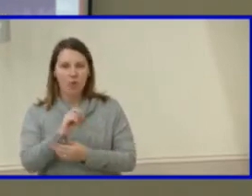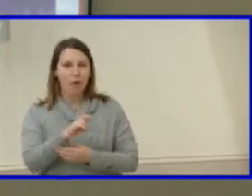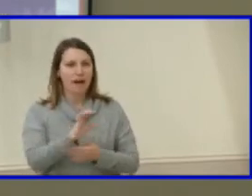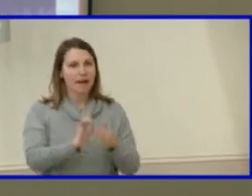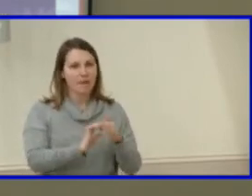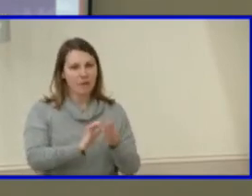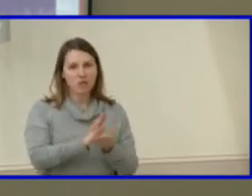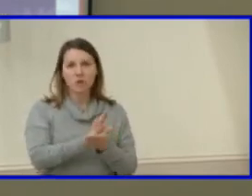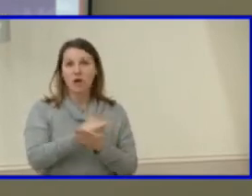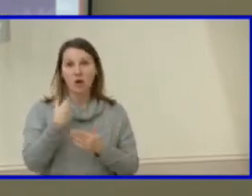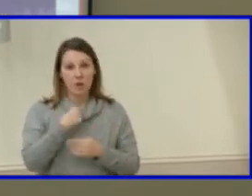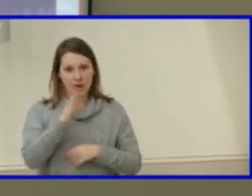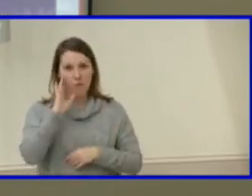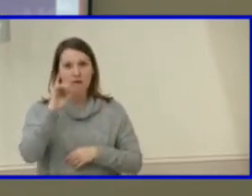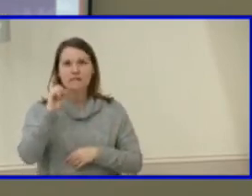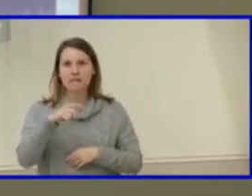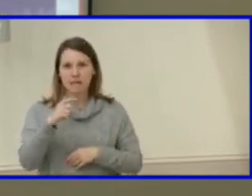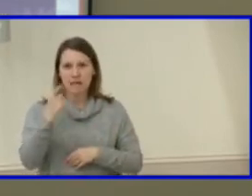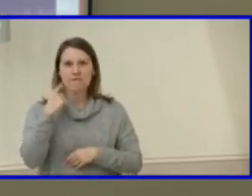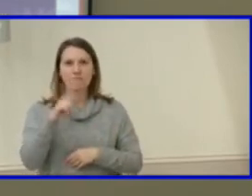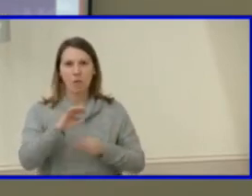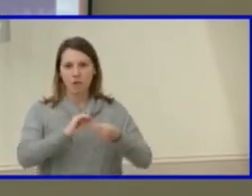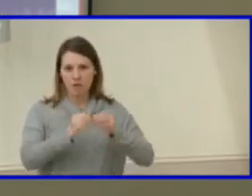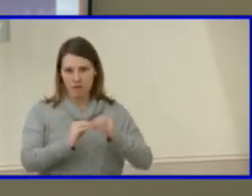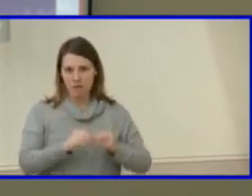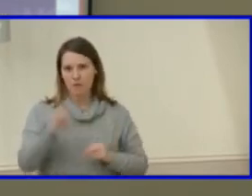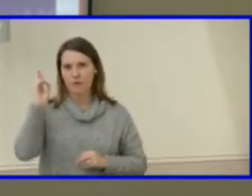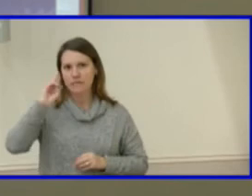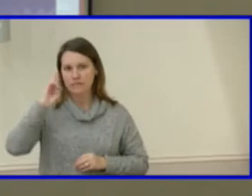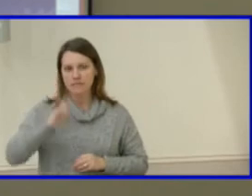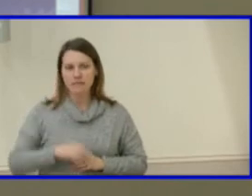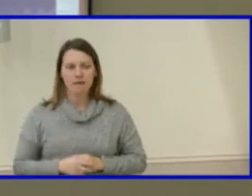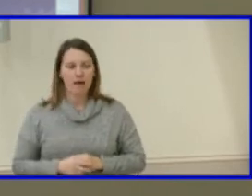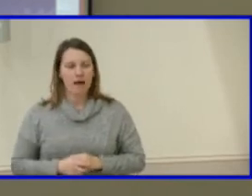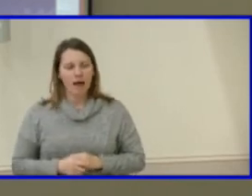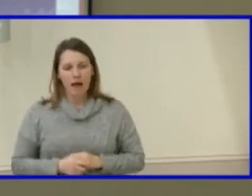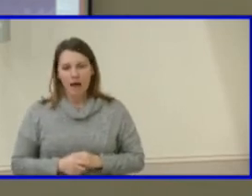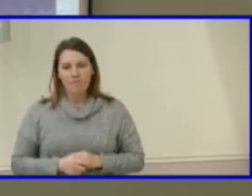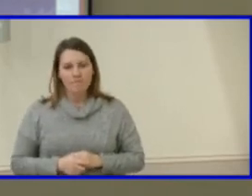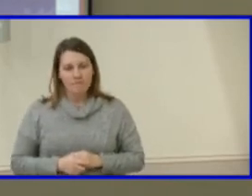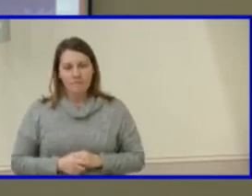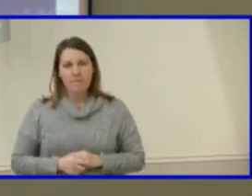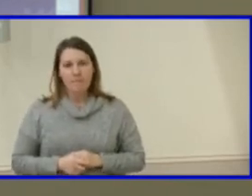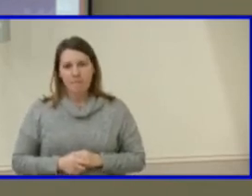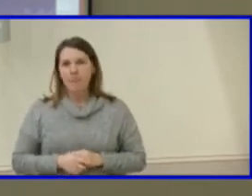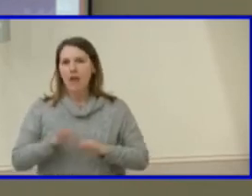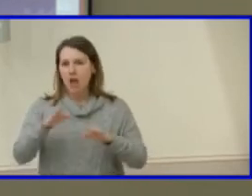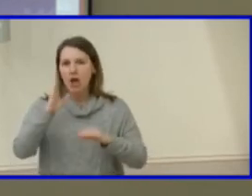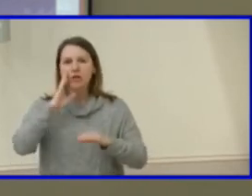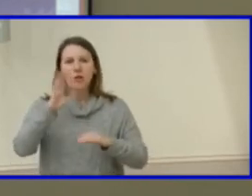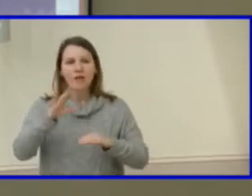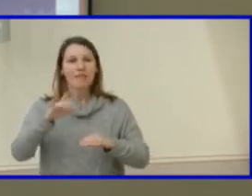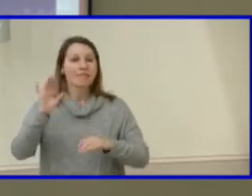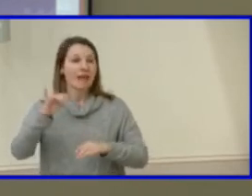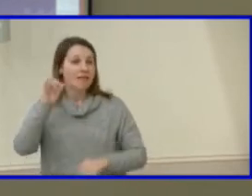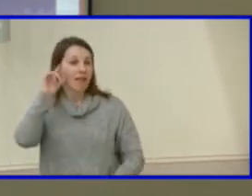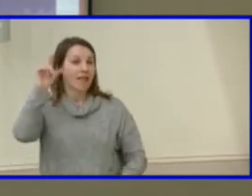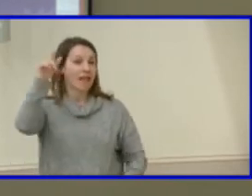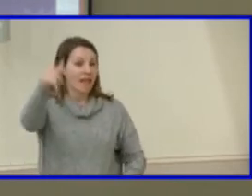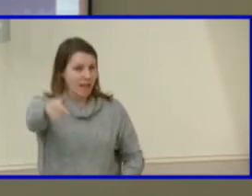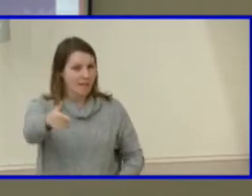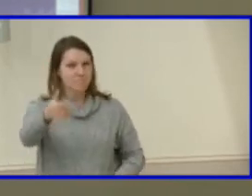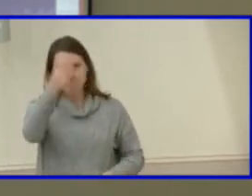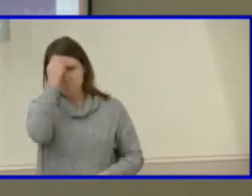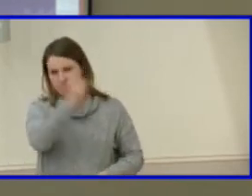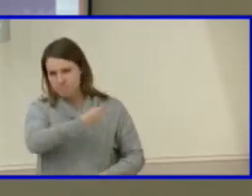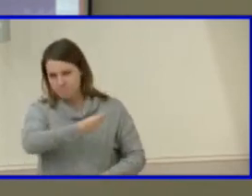will need for capacity reasons and um just knowing that that is on the horizon for way down the road i appreciate